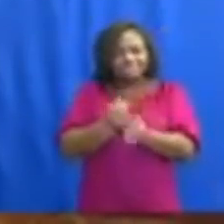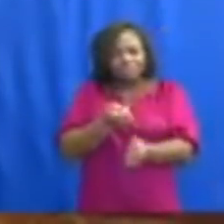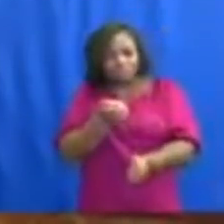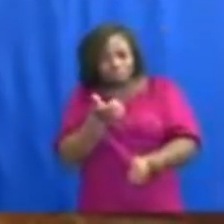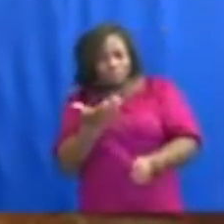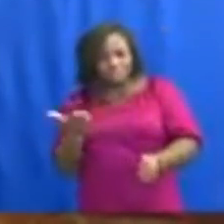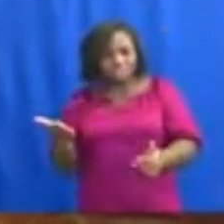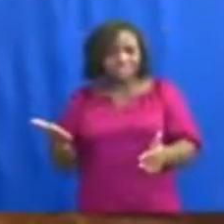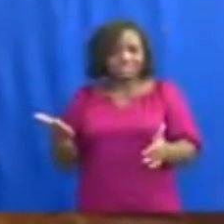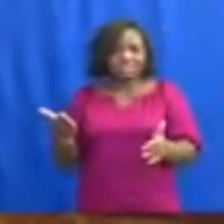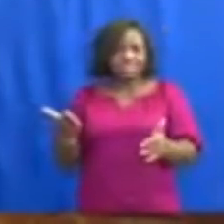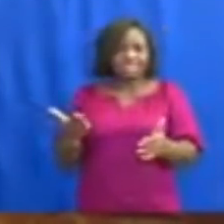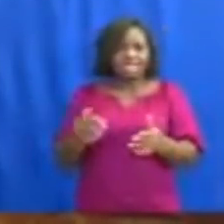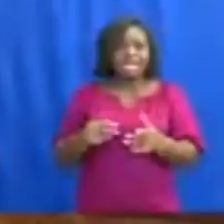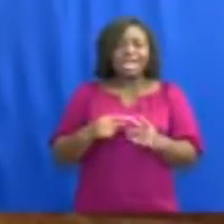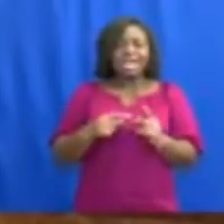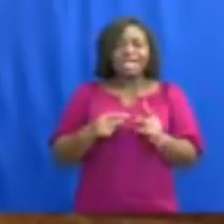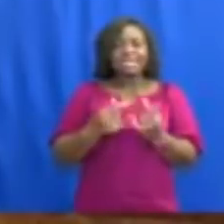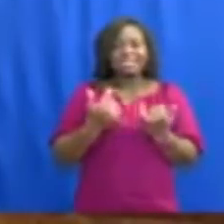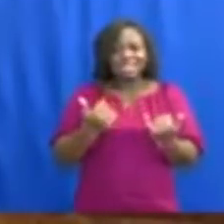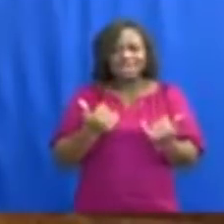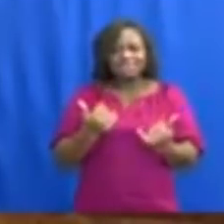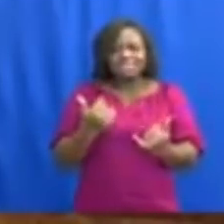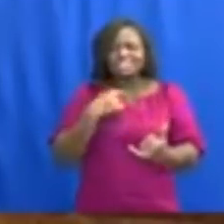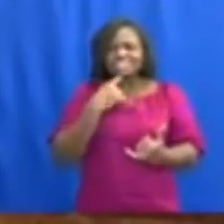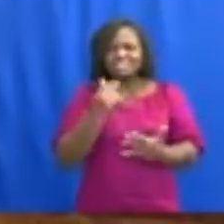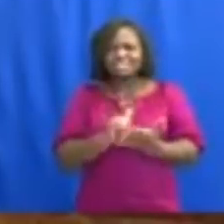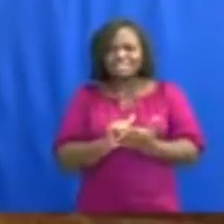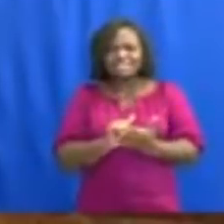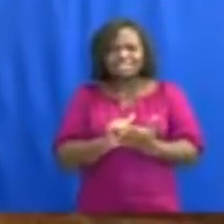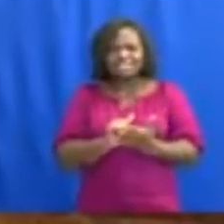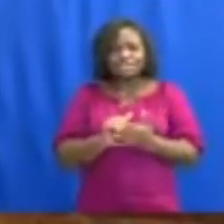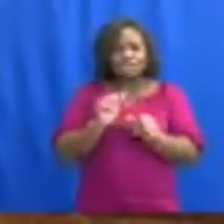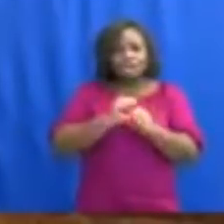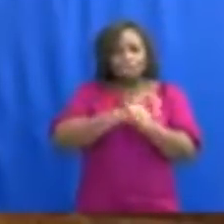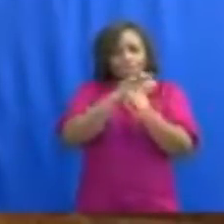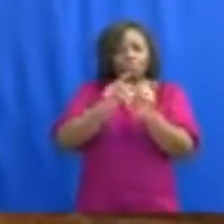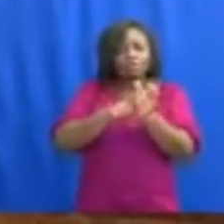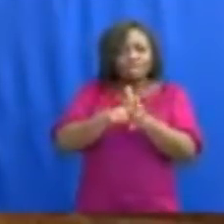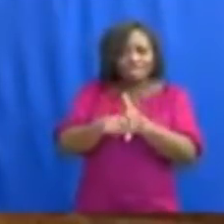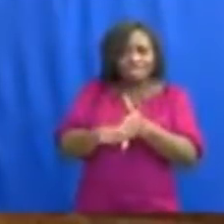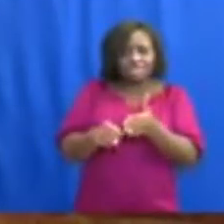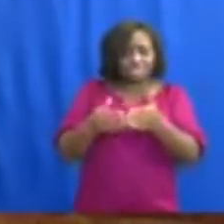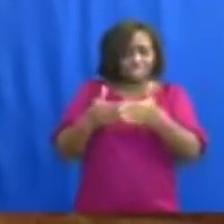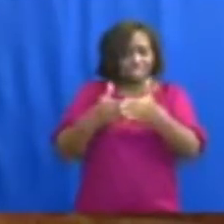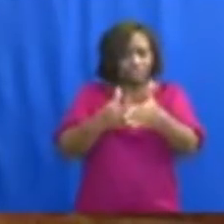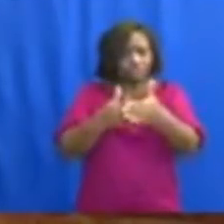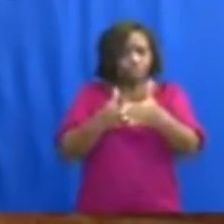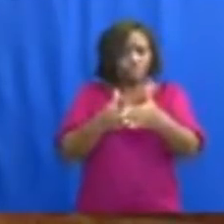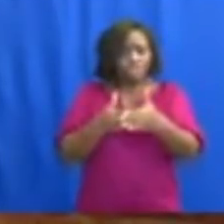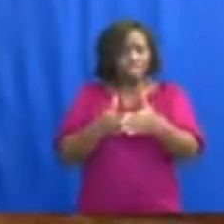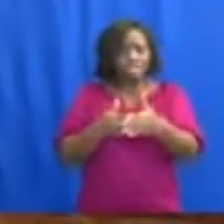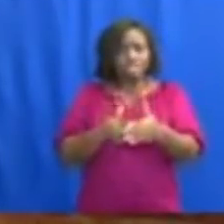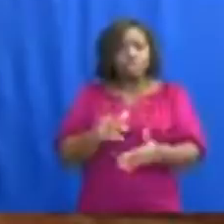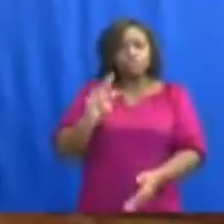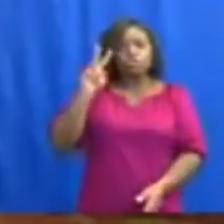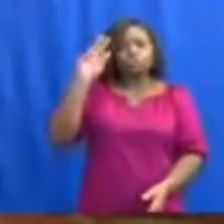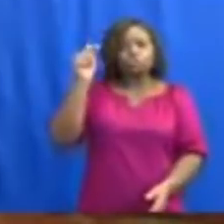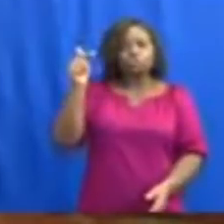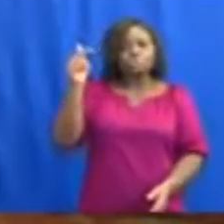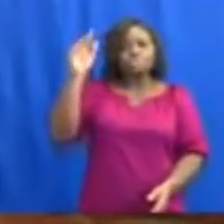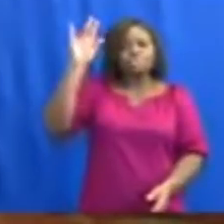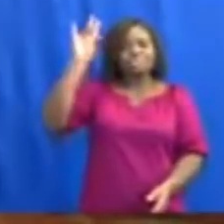as published per its Clinical Management of COVID-19 Interim Guidance of 27th May